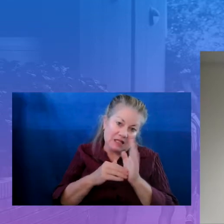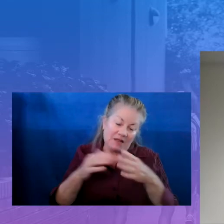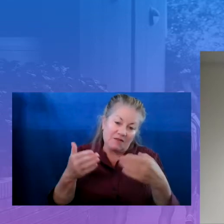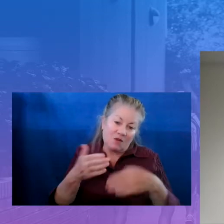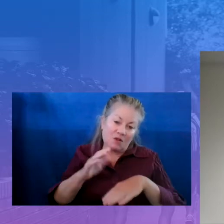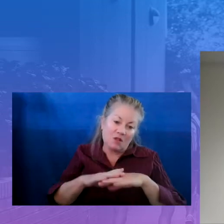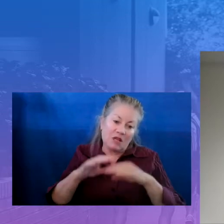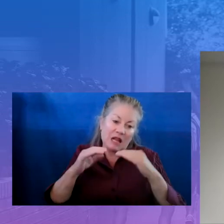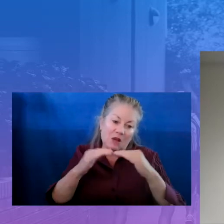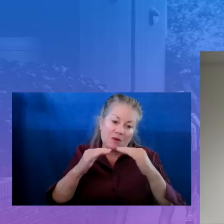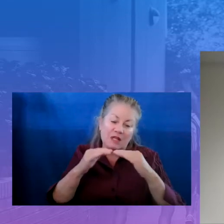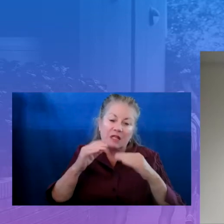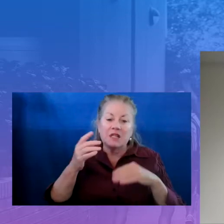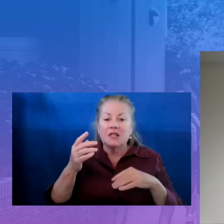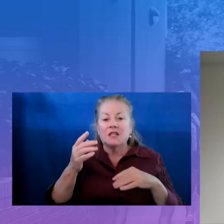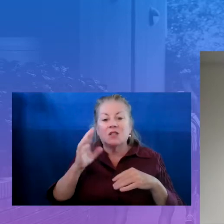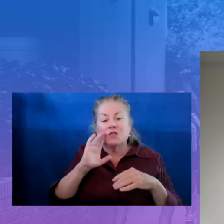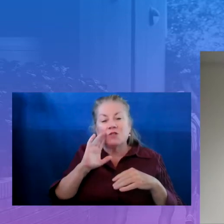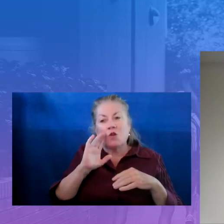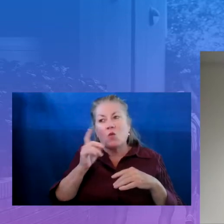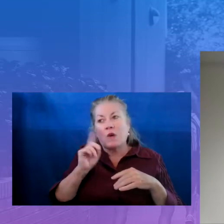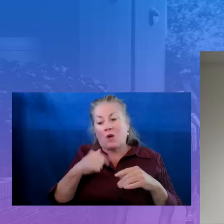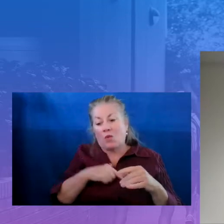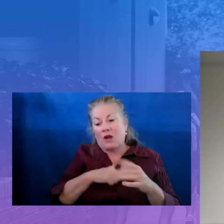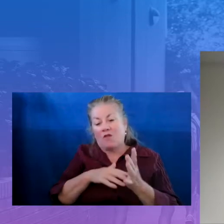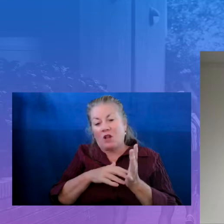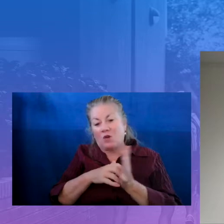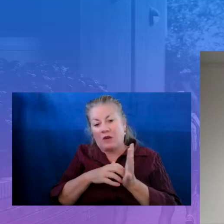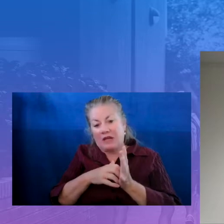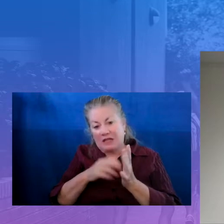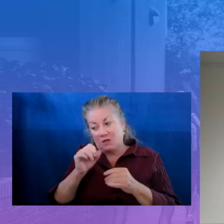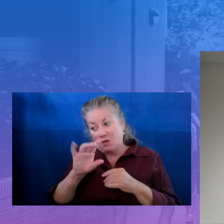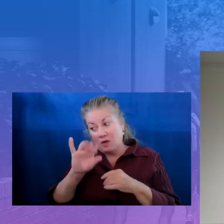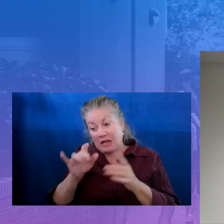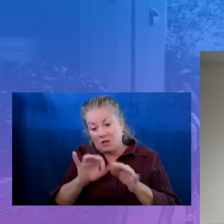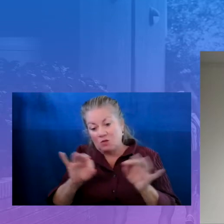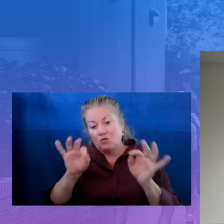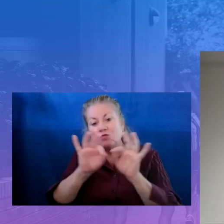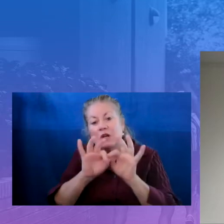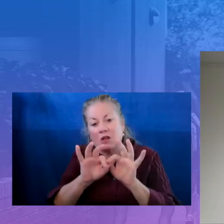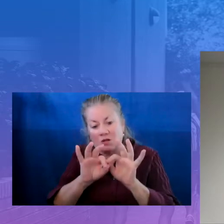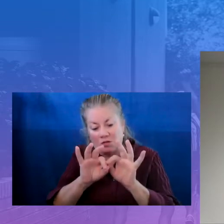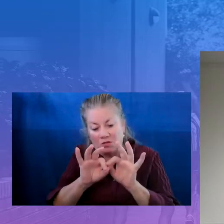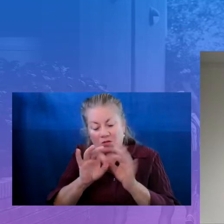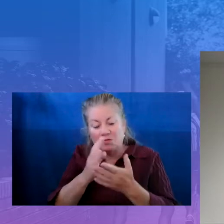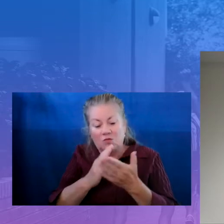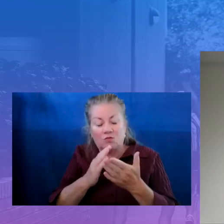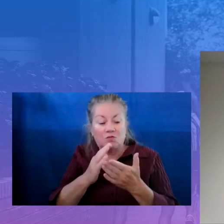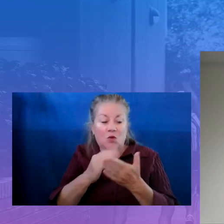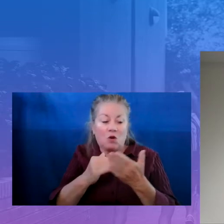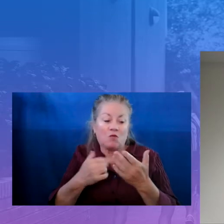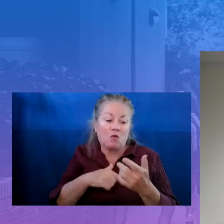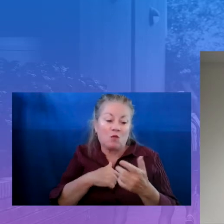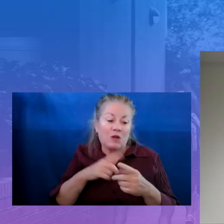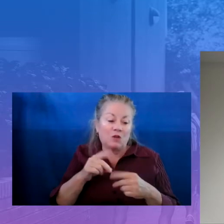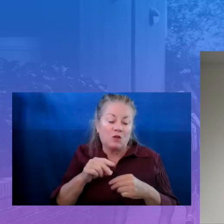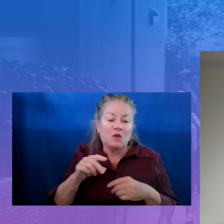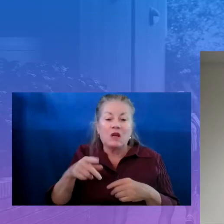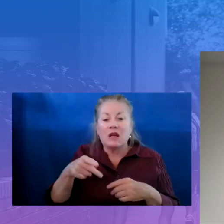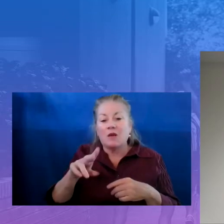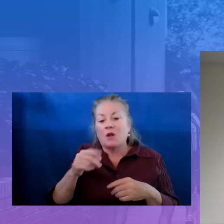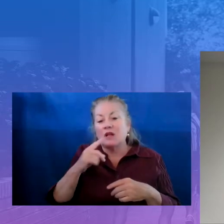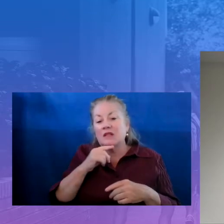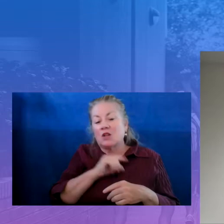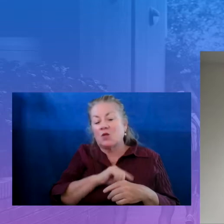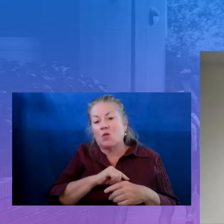where we may be falling short. So that's a very critical component of what we do. And then I think Paul also referenced the quality piece. So working